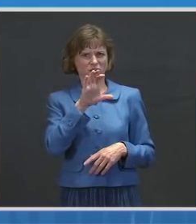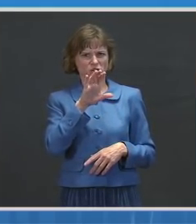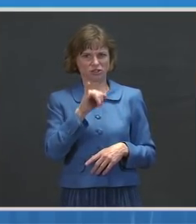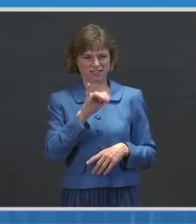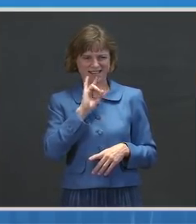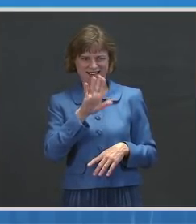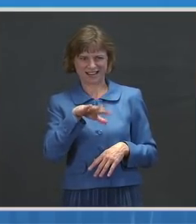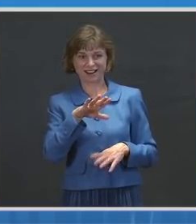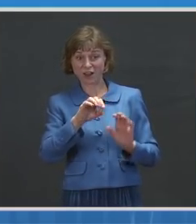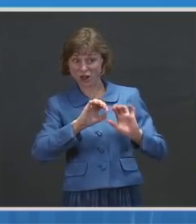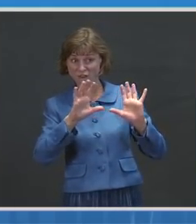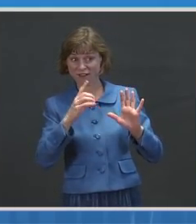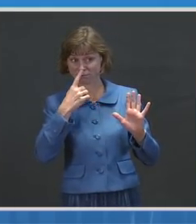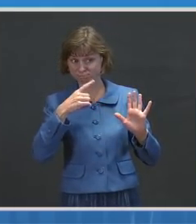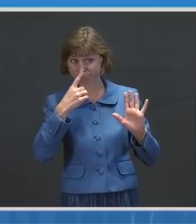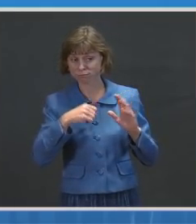mind.